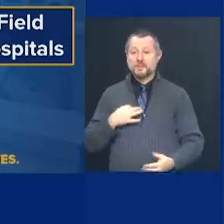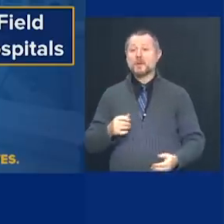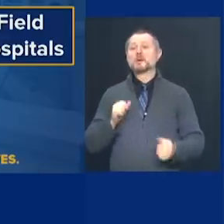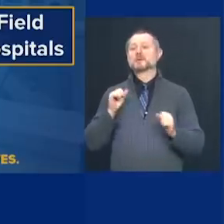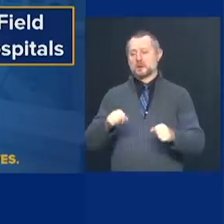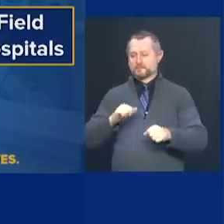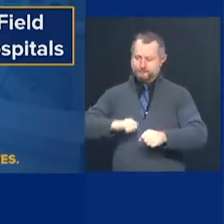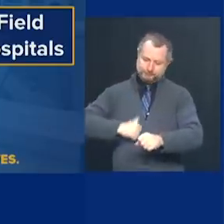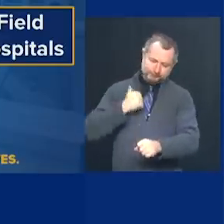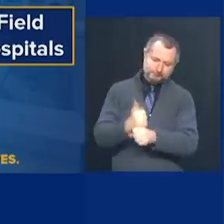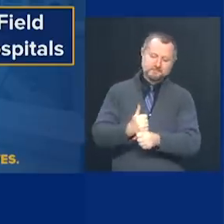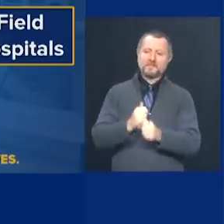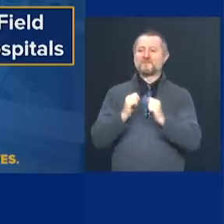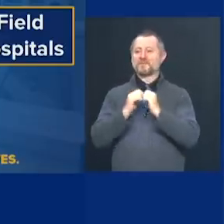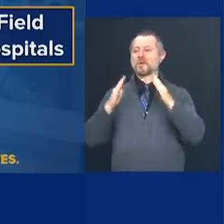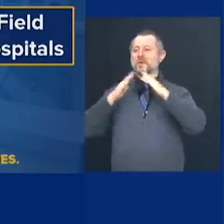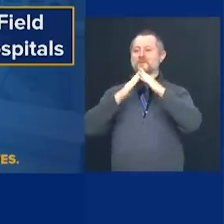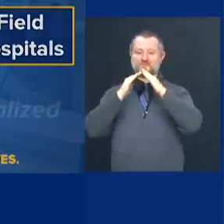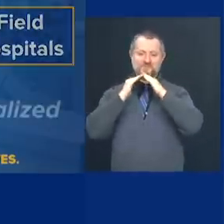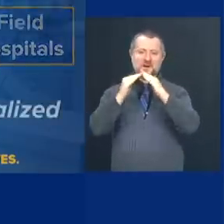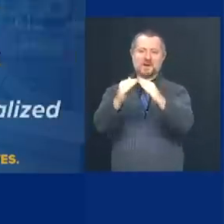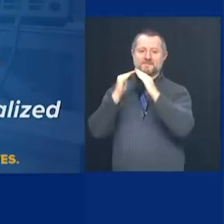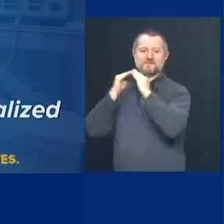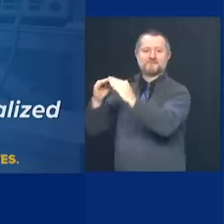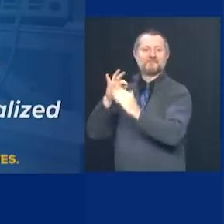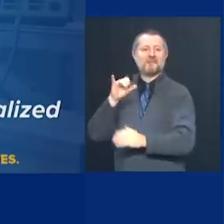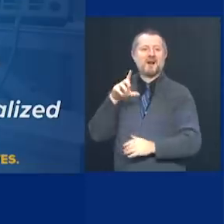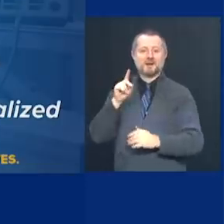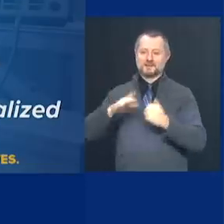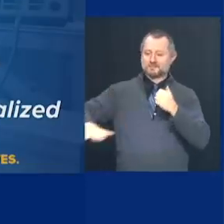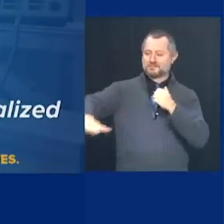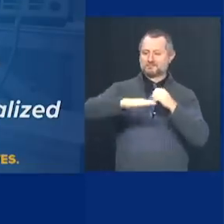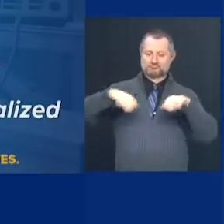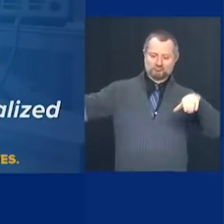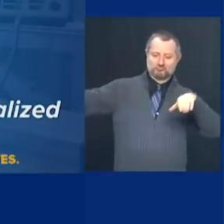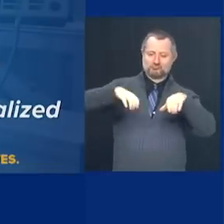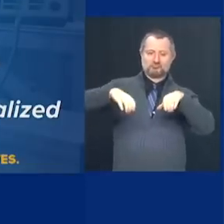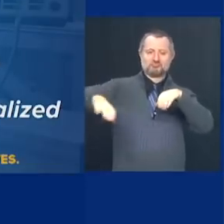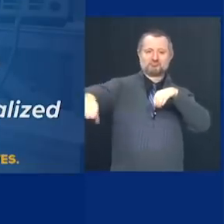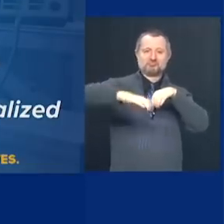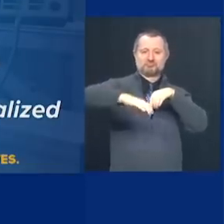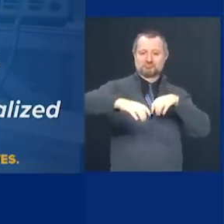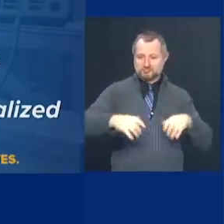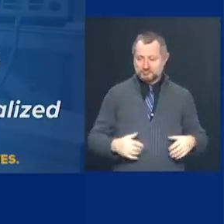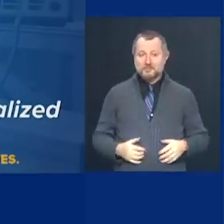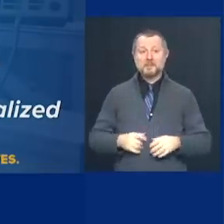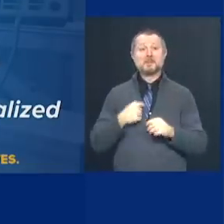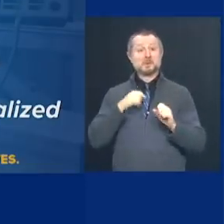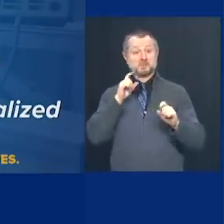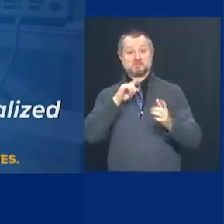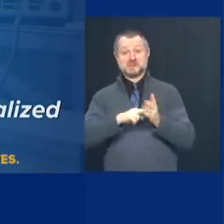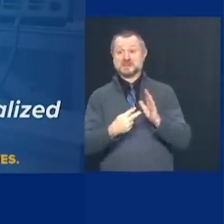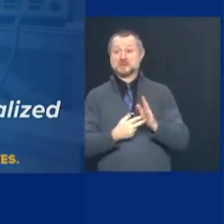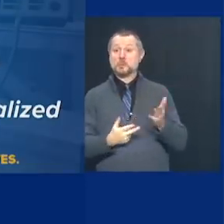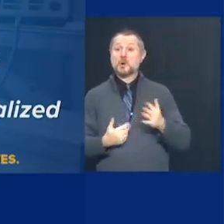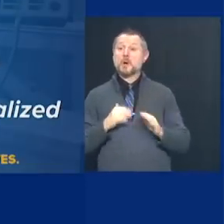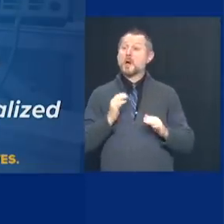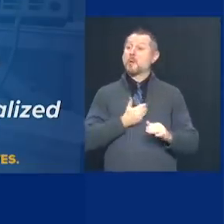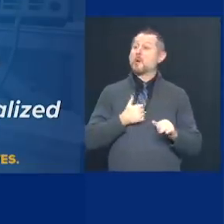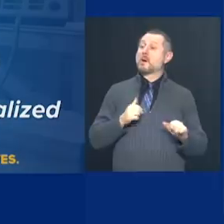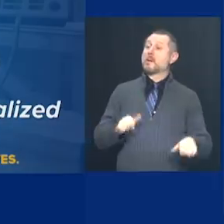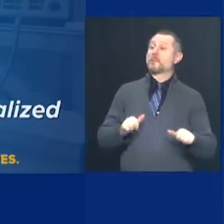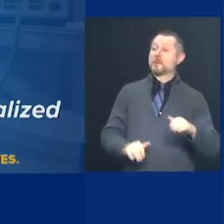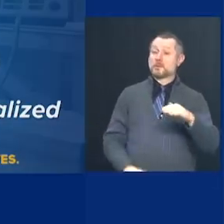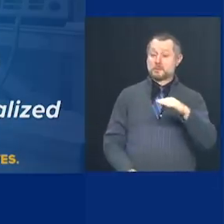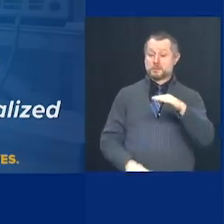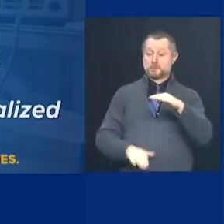beds, which we've done before, and we can create several thousand field hospital beds. So when you look at our hospital capacity, we start